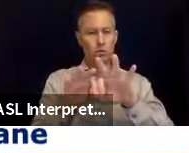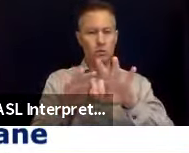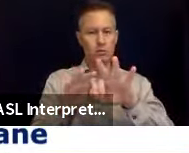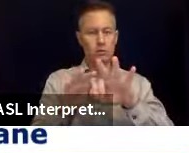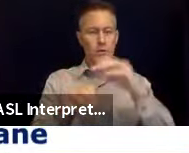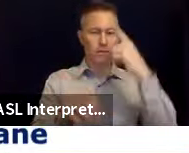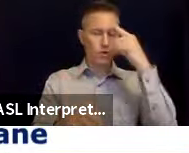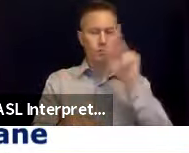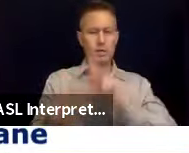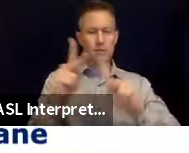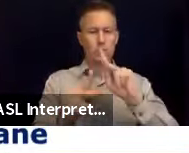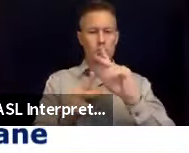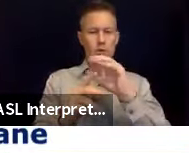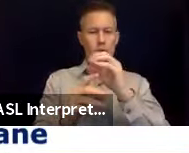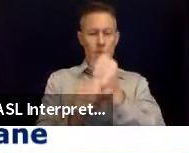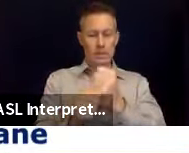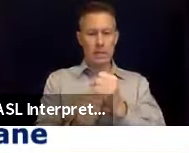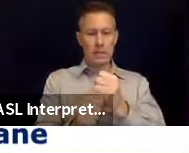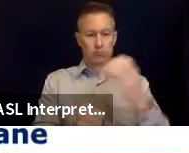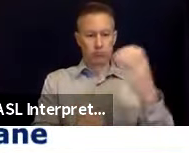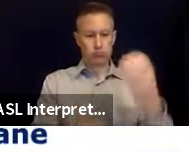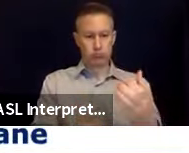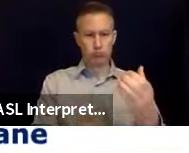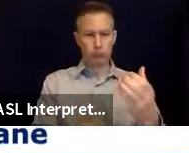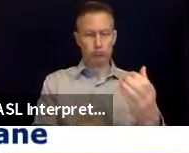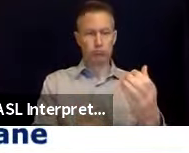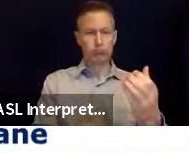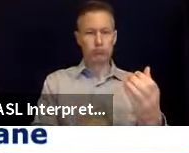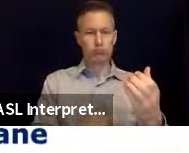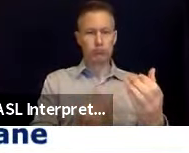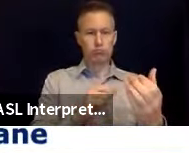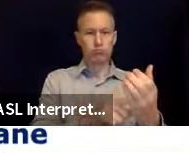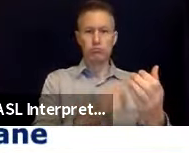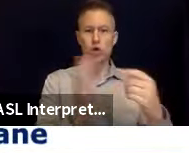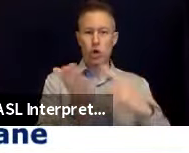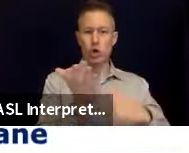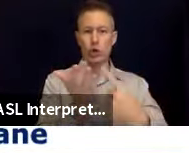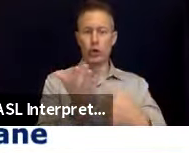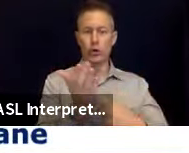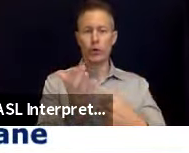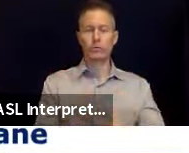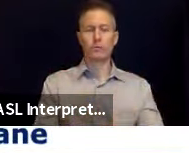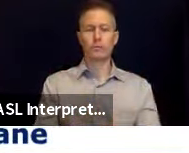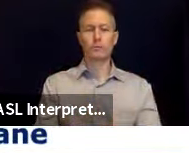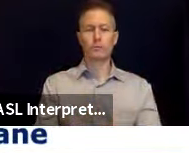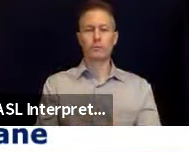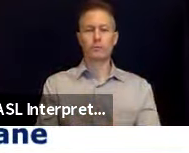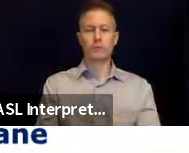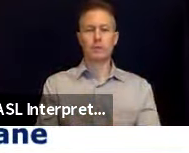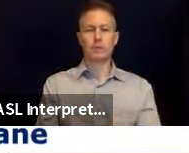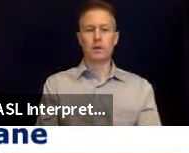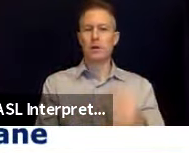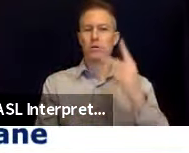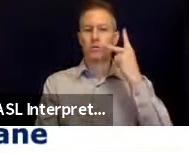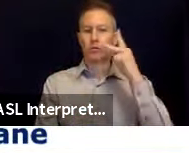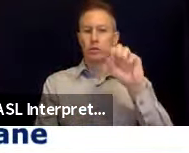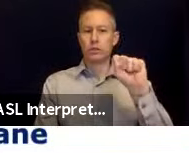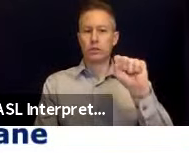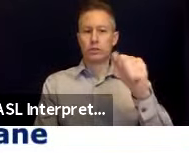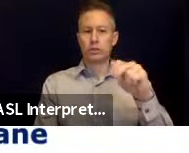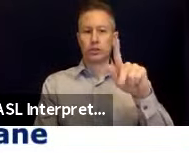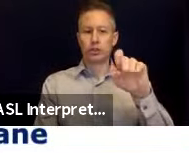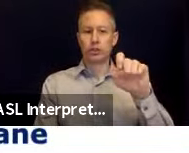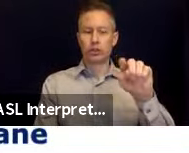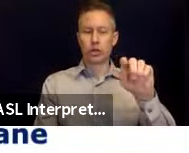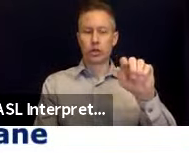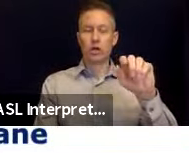on their personal devices, on cell phones, for example. But we're going to see a lot of impact of ShakeAlert in automated